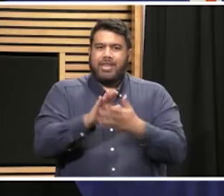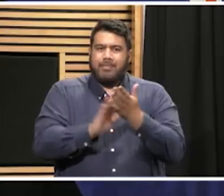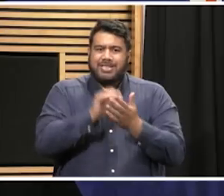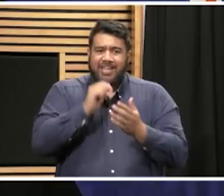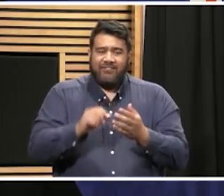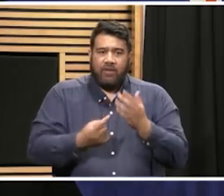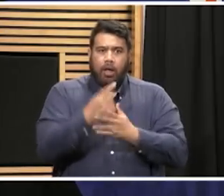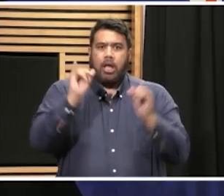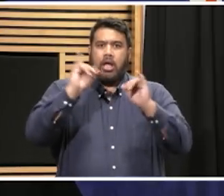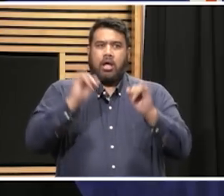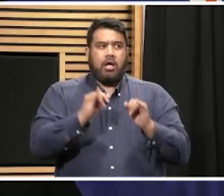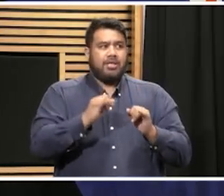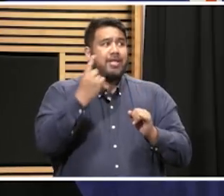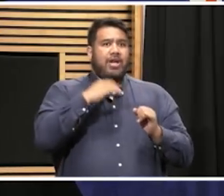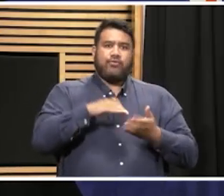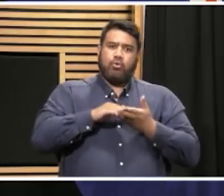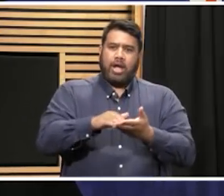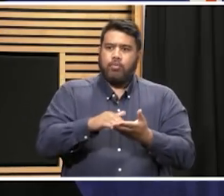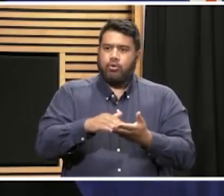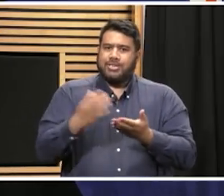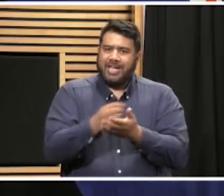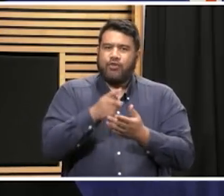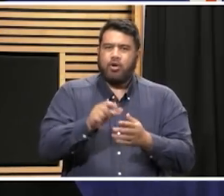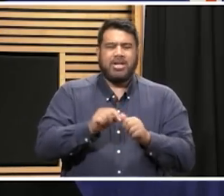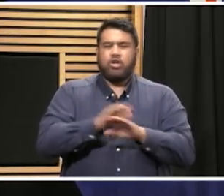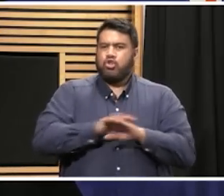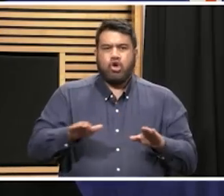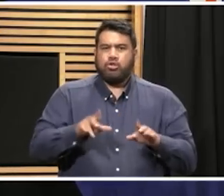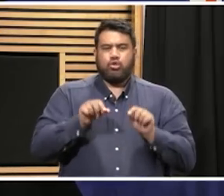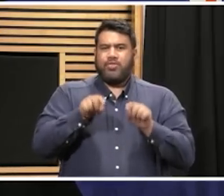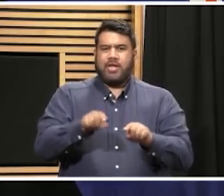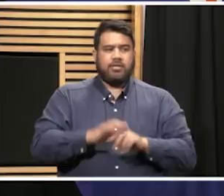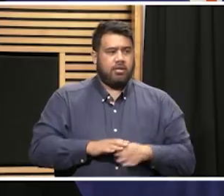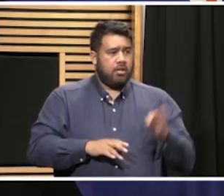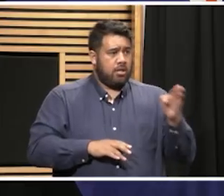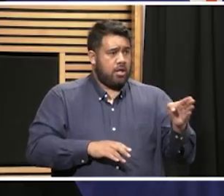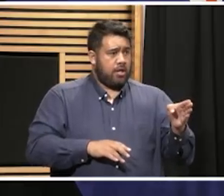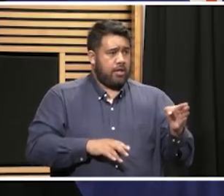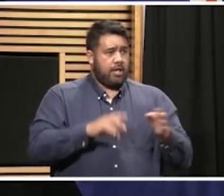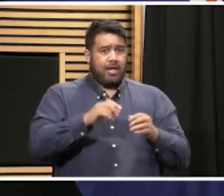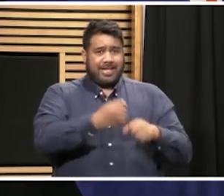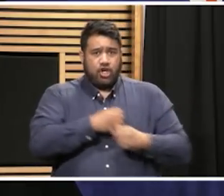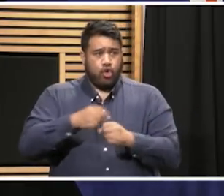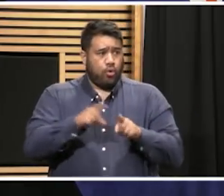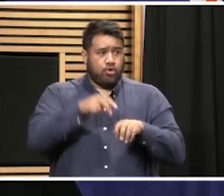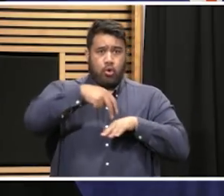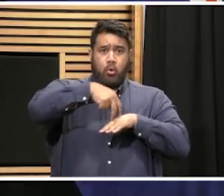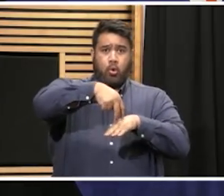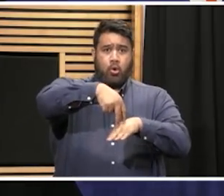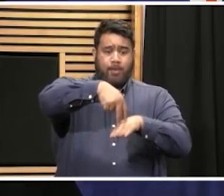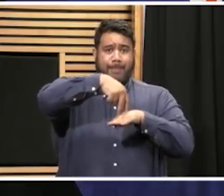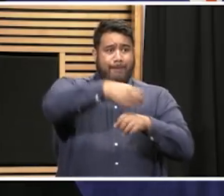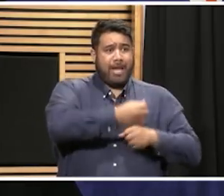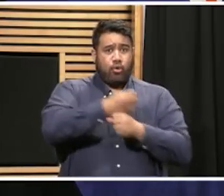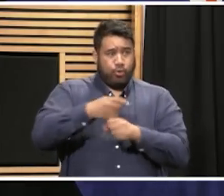we more than strongly advise against that kind of behaviour. Does that apply to paddleboarders as well? Yes. In the backpacker party